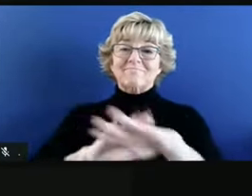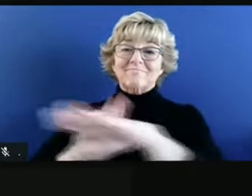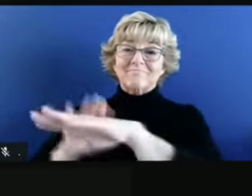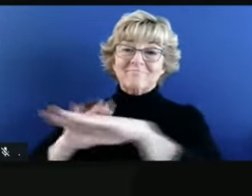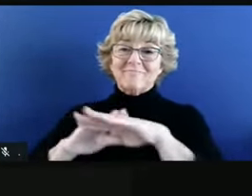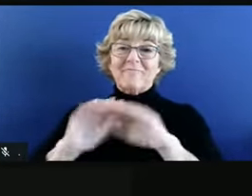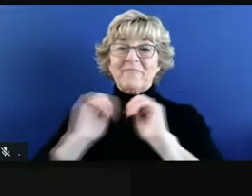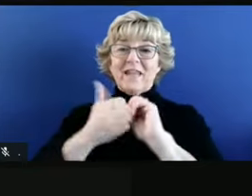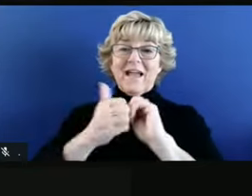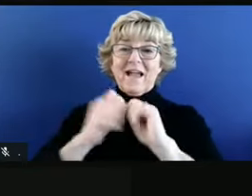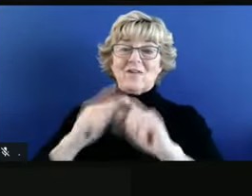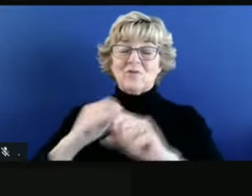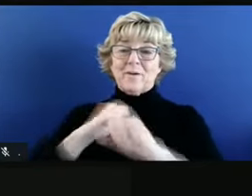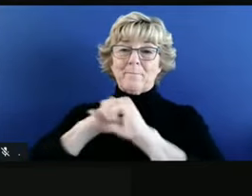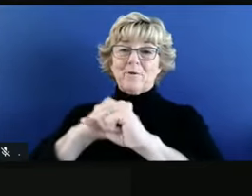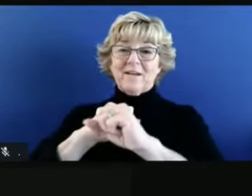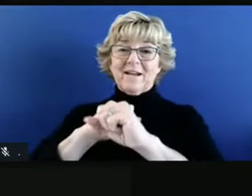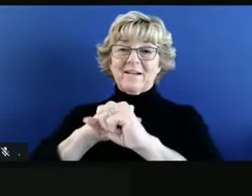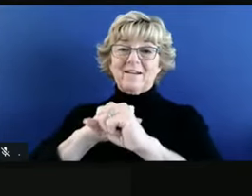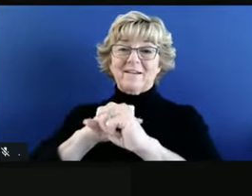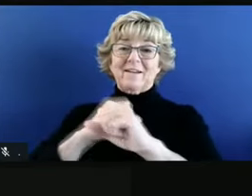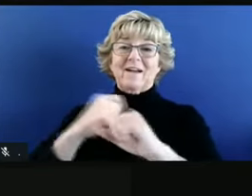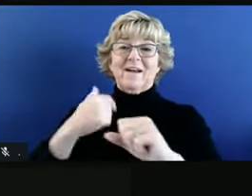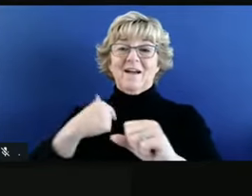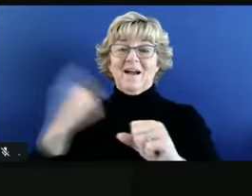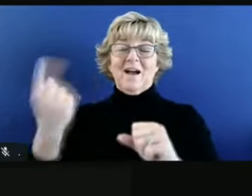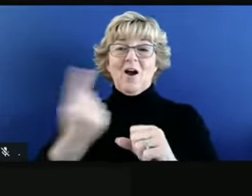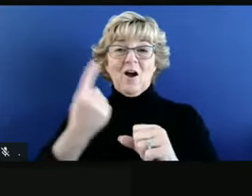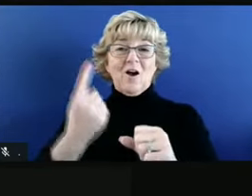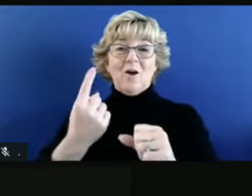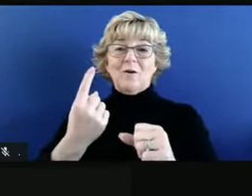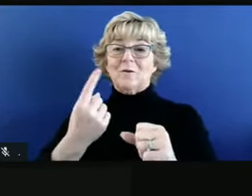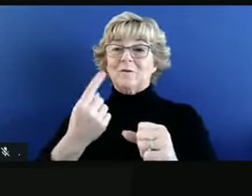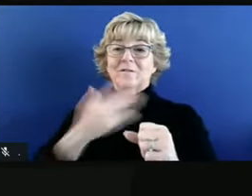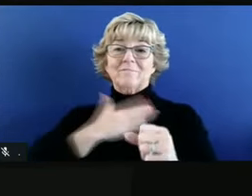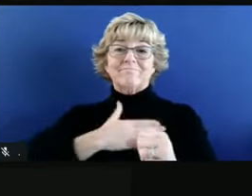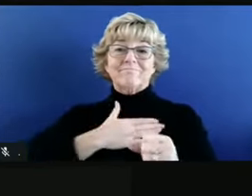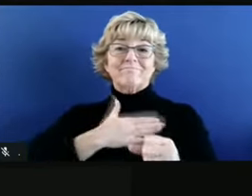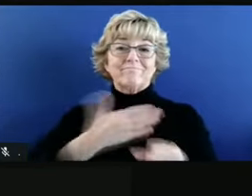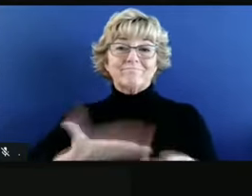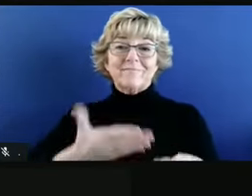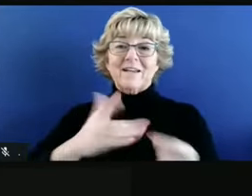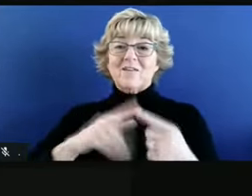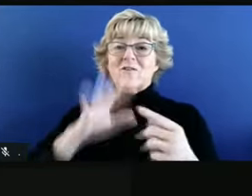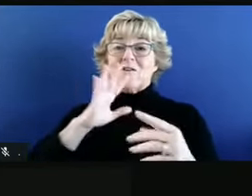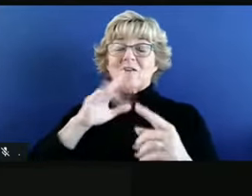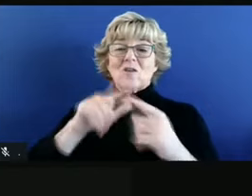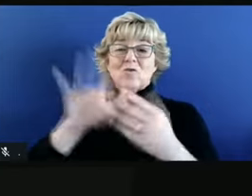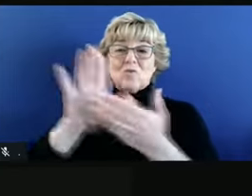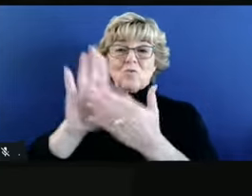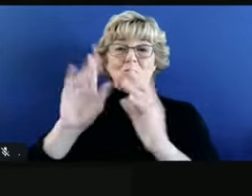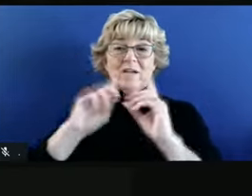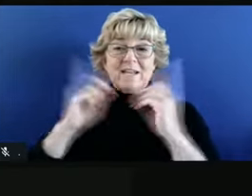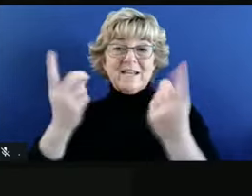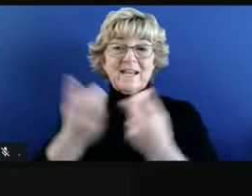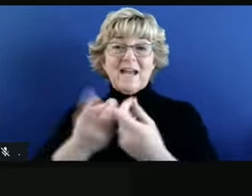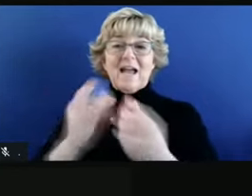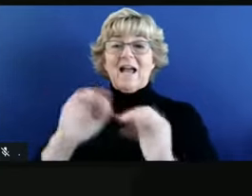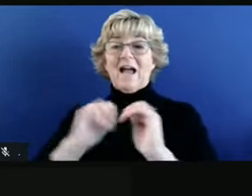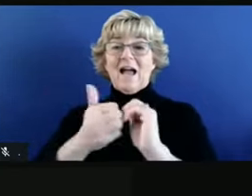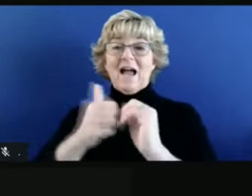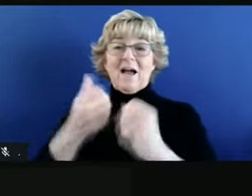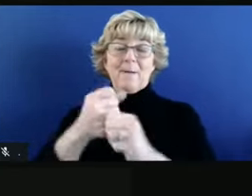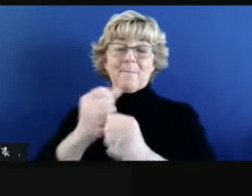I'm always interested to talk to a specific district or a set of districts about how we can create